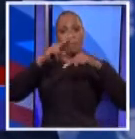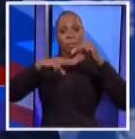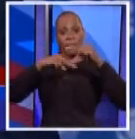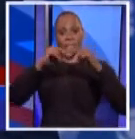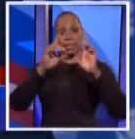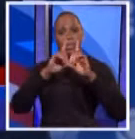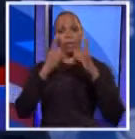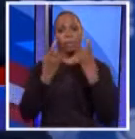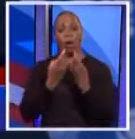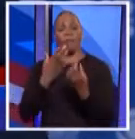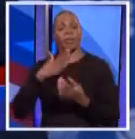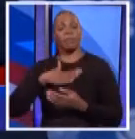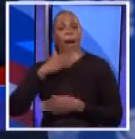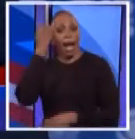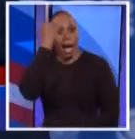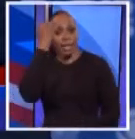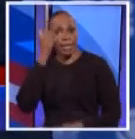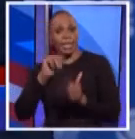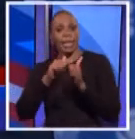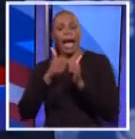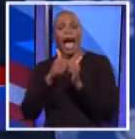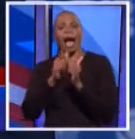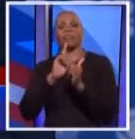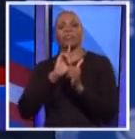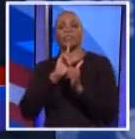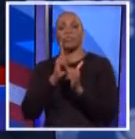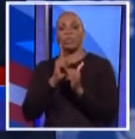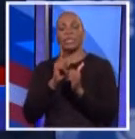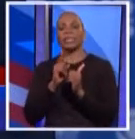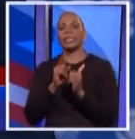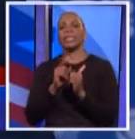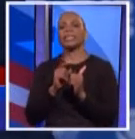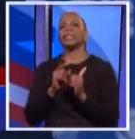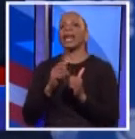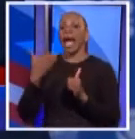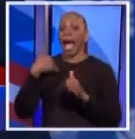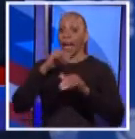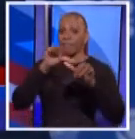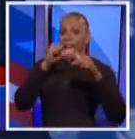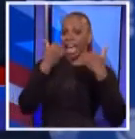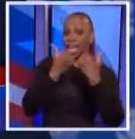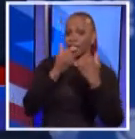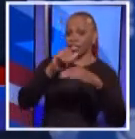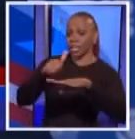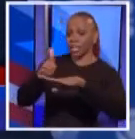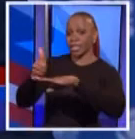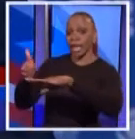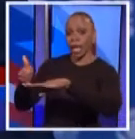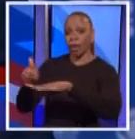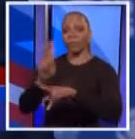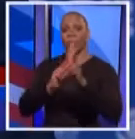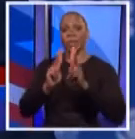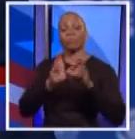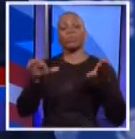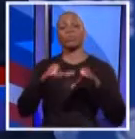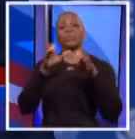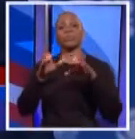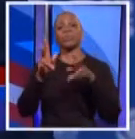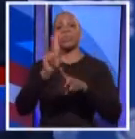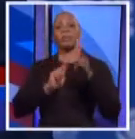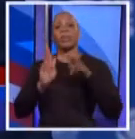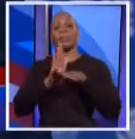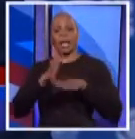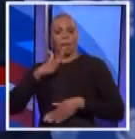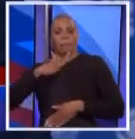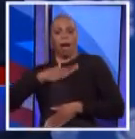my idea for how to create agencies that actually do the people's business, that is where my skill